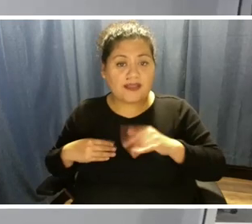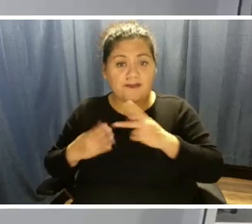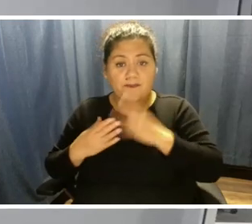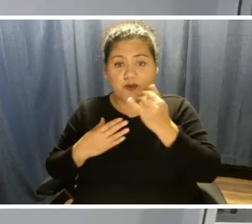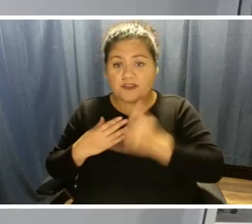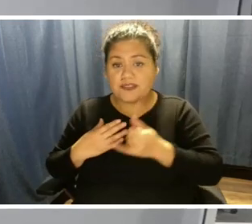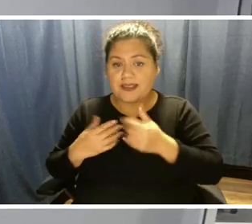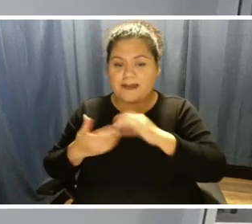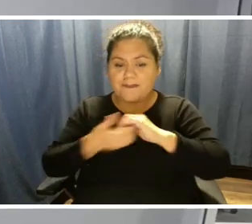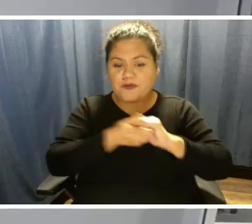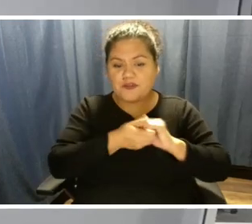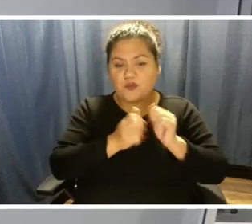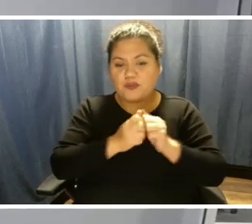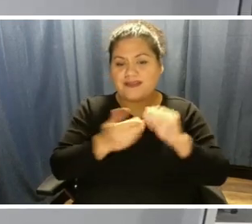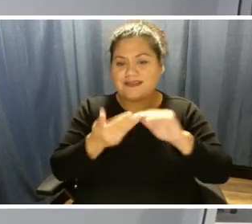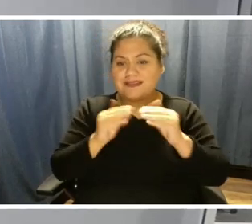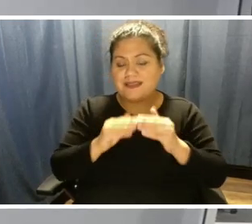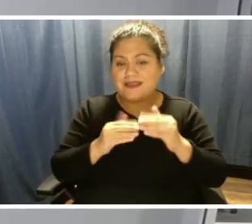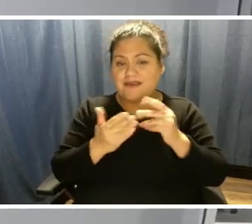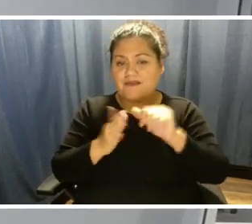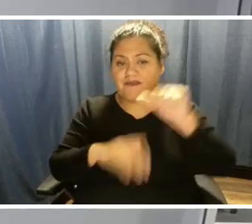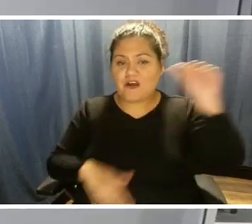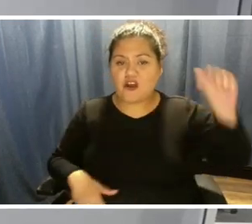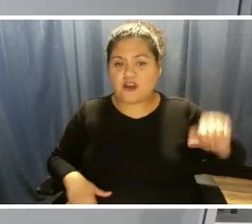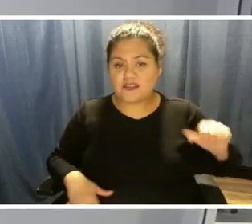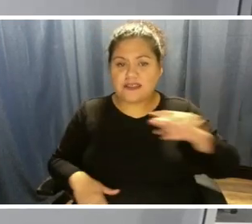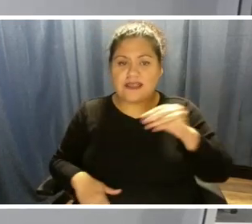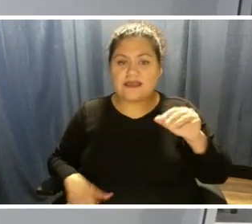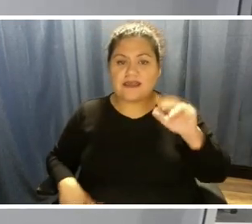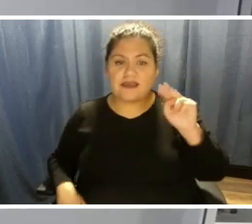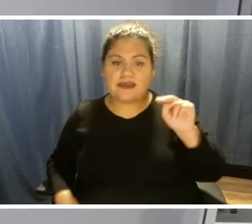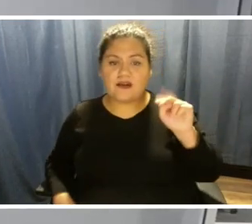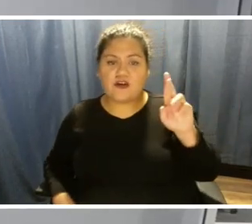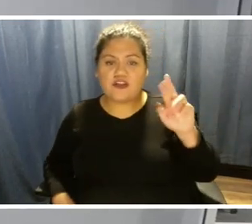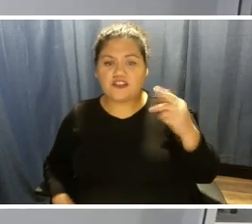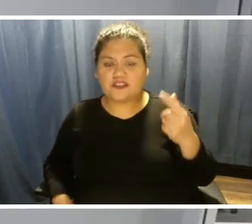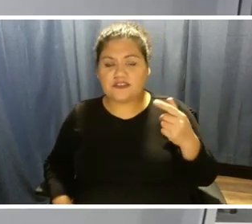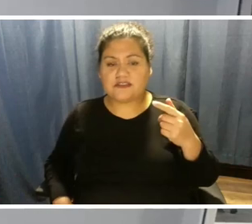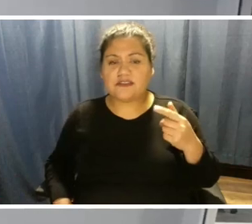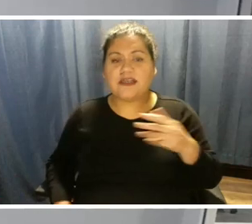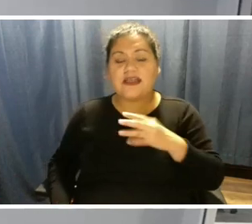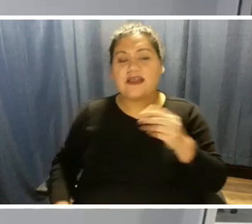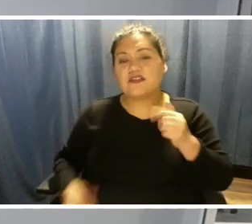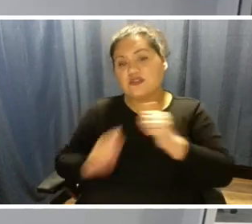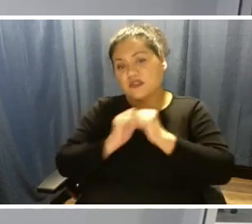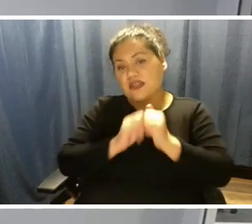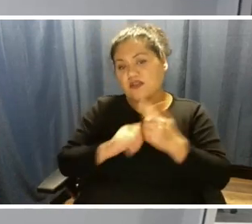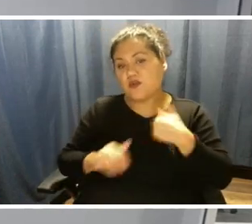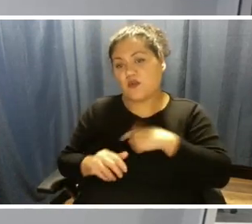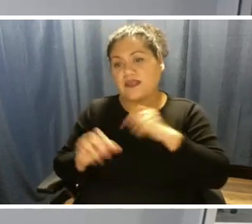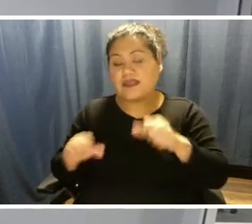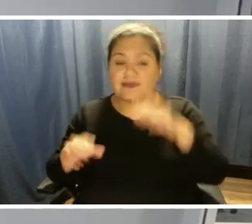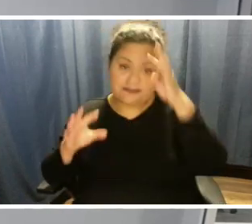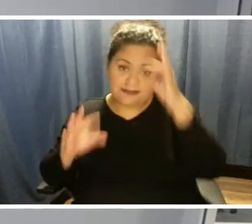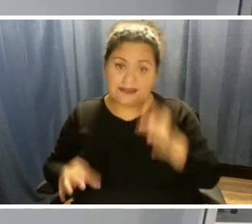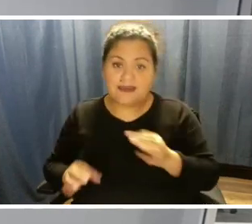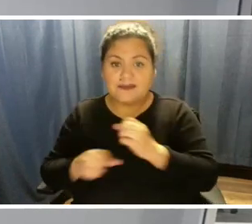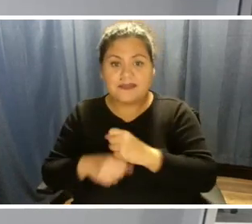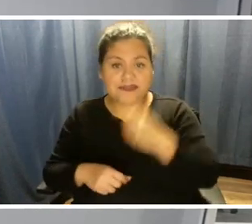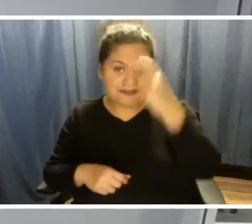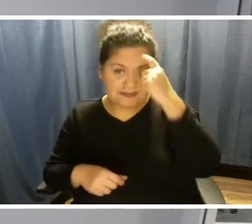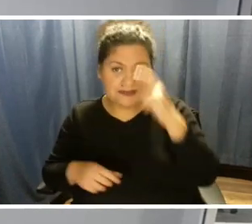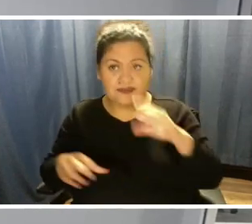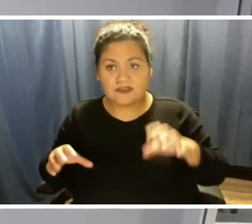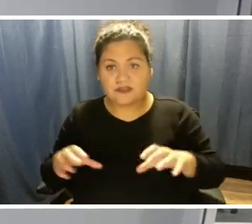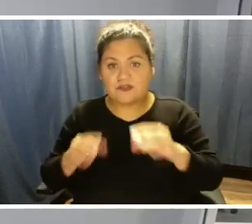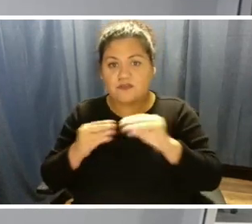with the City of Austin and NRG. And together, we could decide that it makes sense for us to do more down